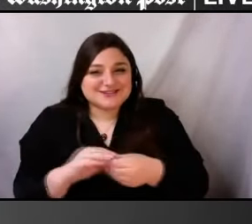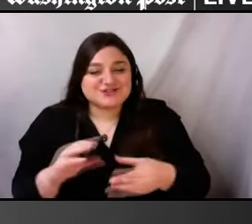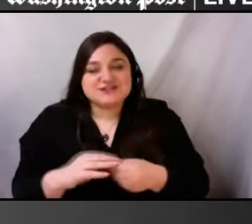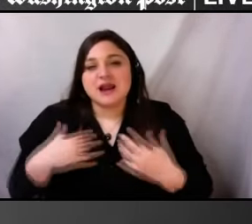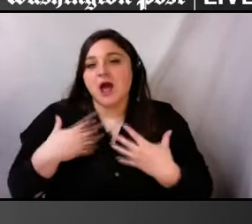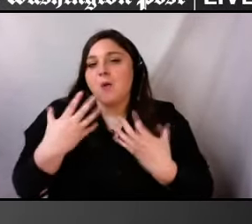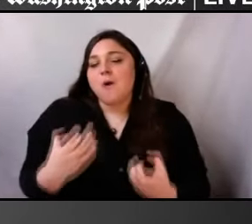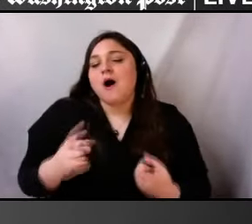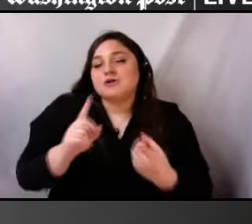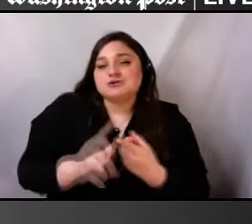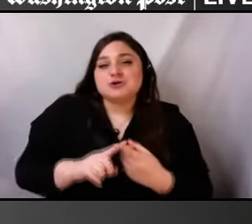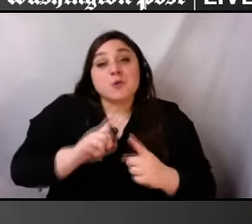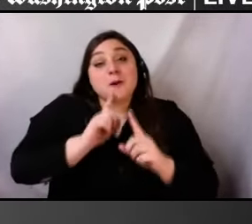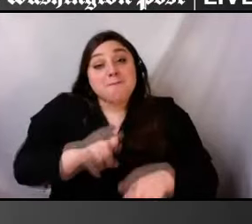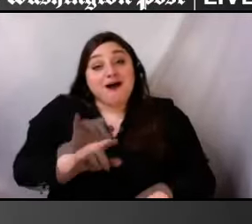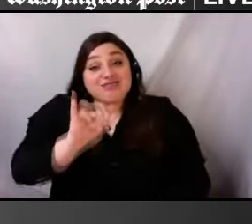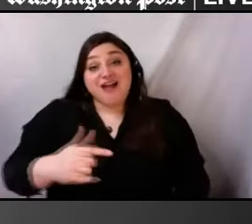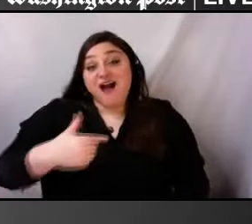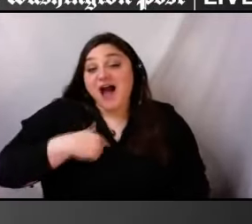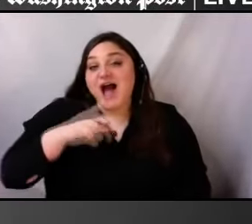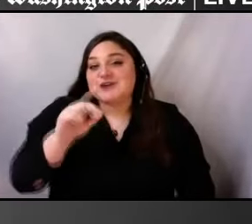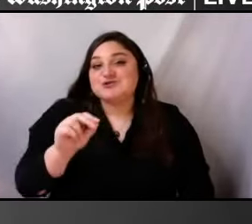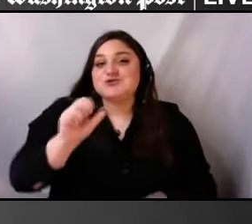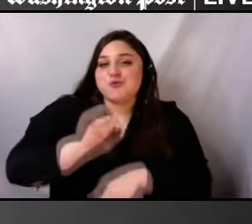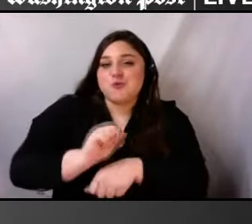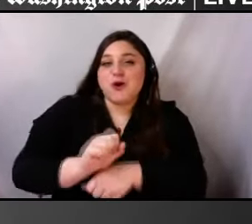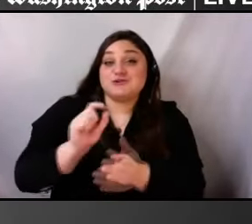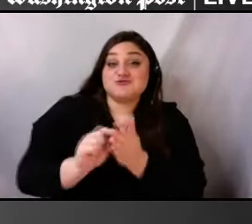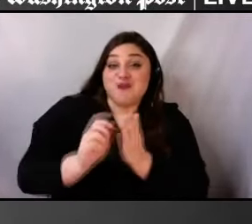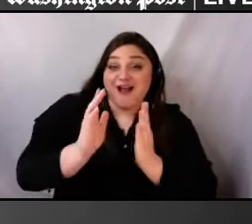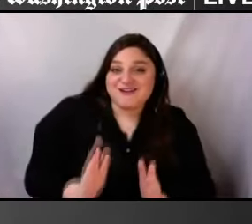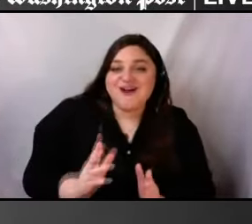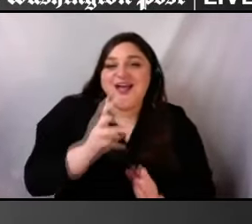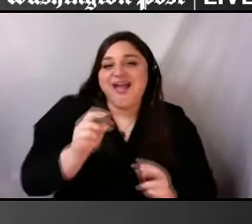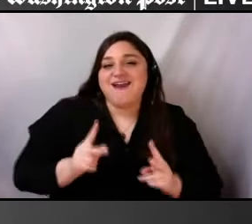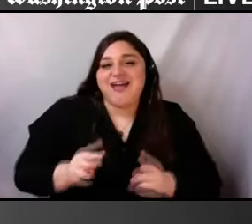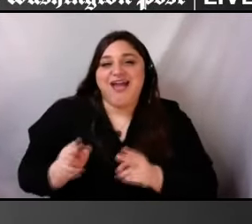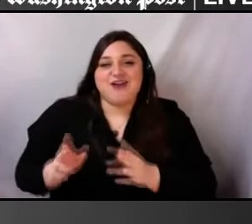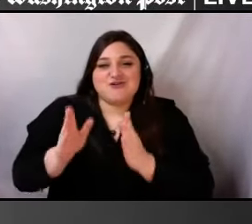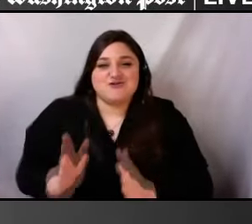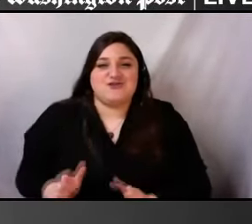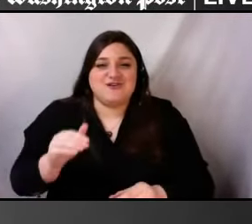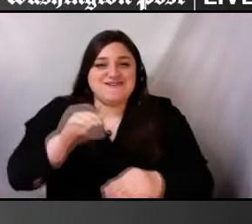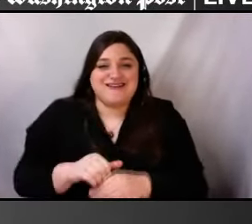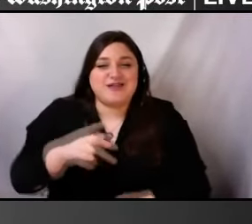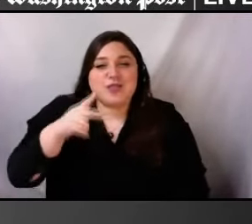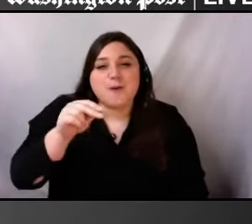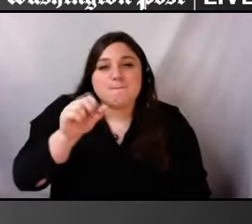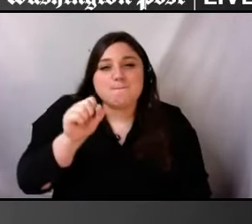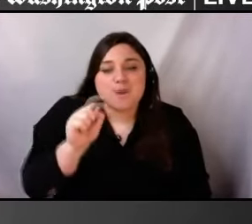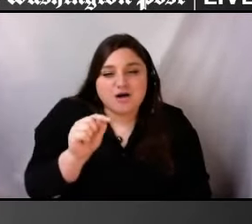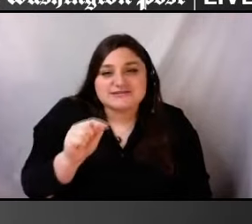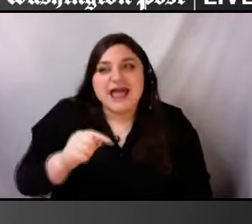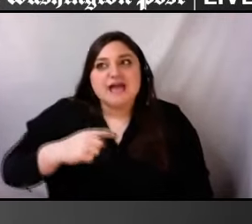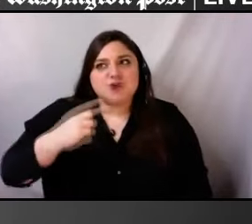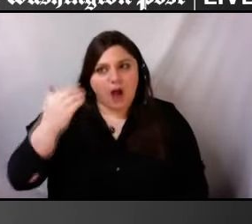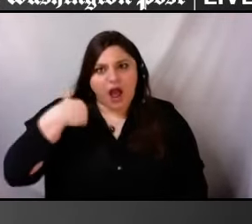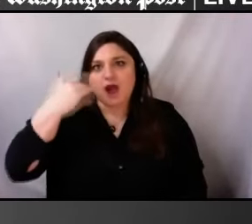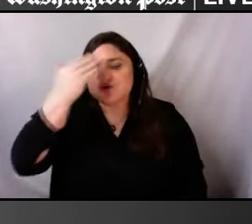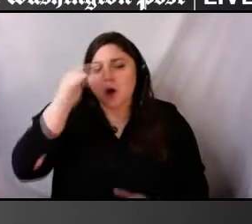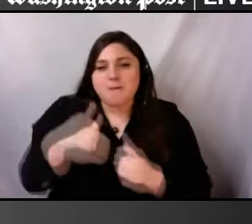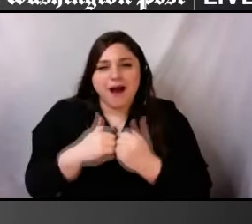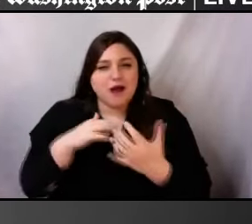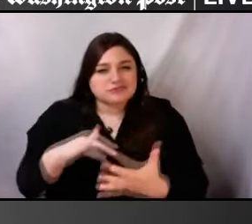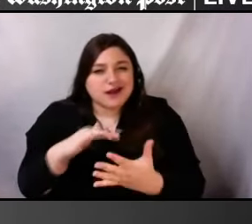writer and editor at The Post and understand some of the complications of getting language right and how it can evolve. And of course,